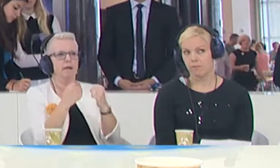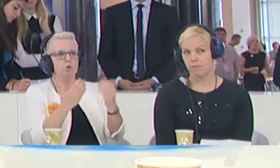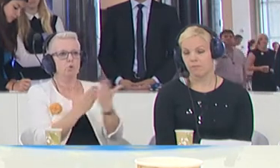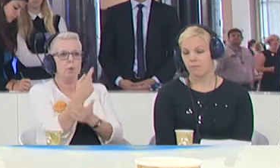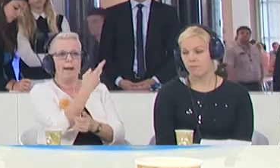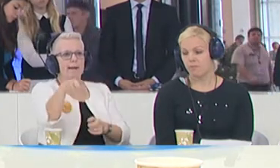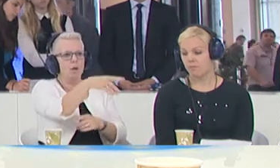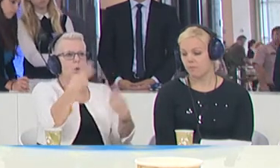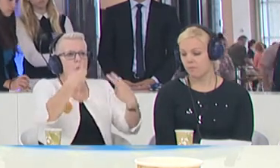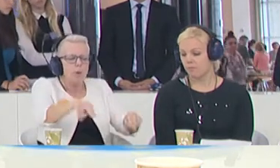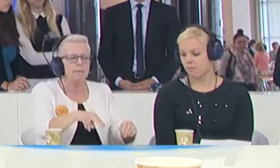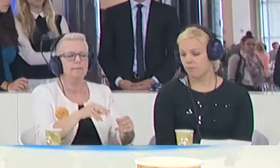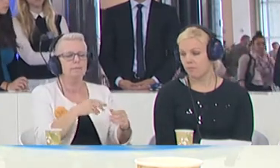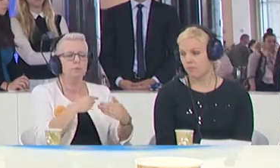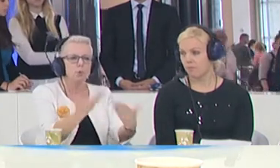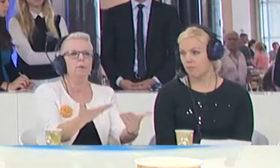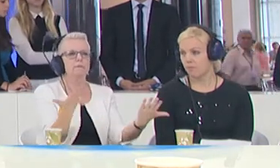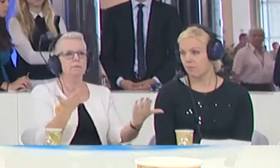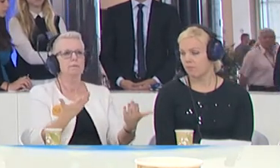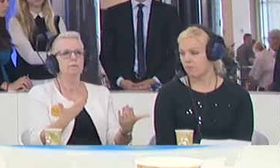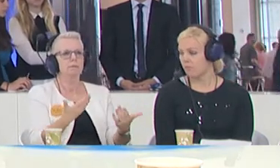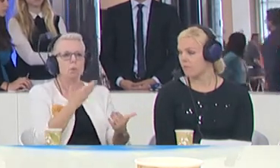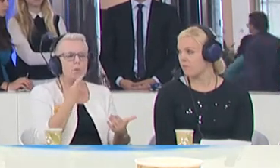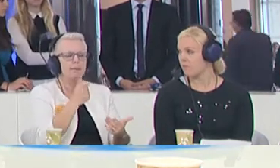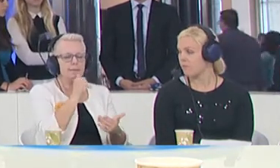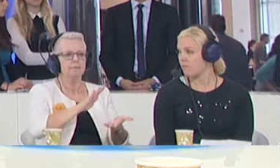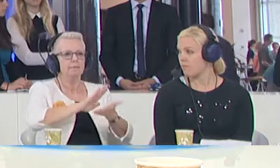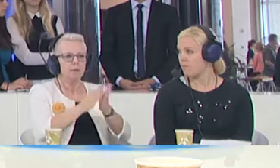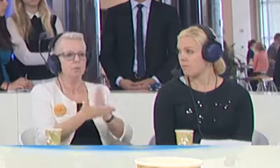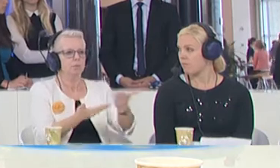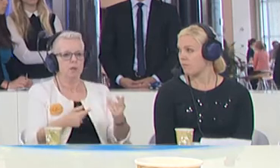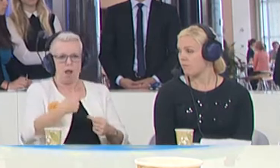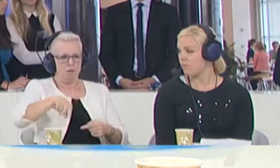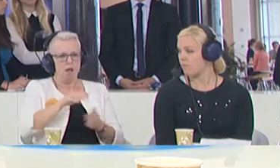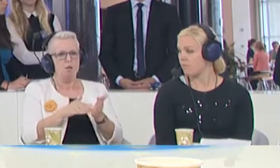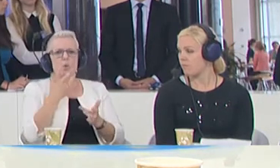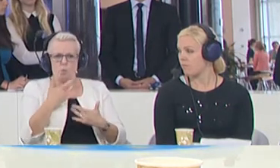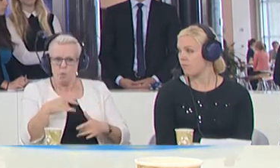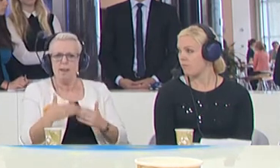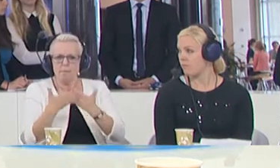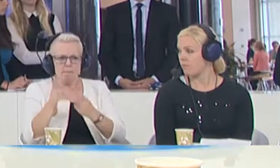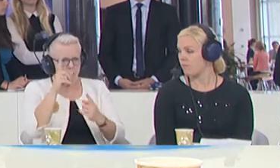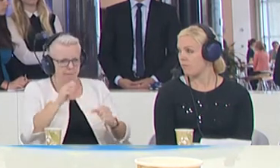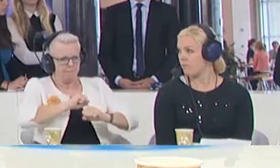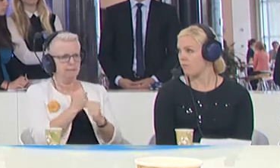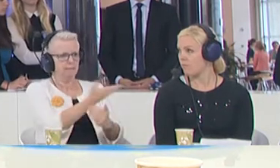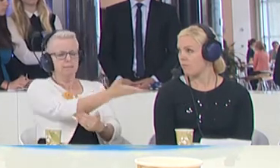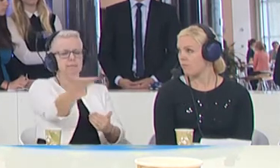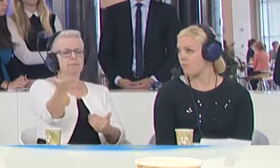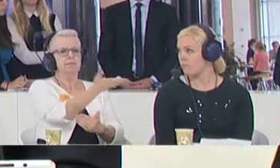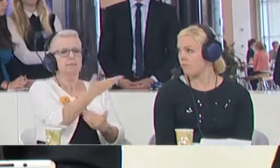racist governments that don't want to agree to taking a greater responsibility for the refugee